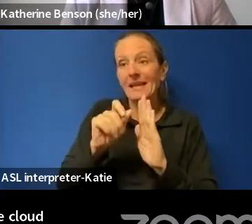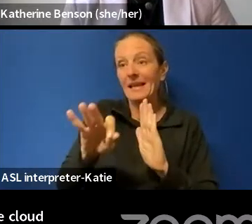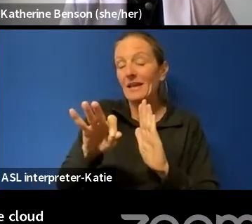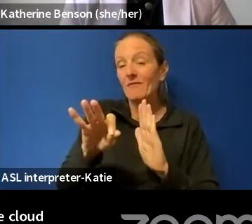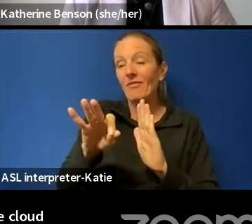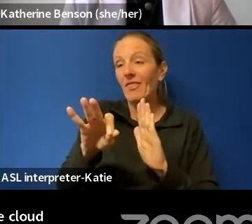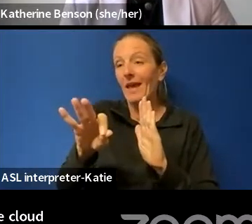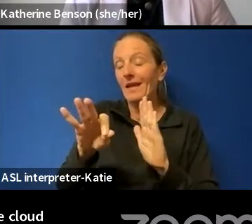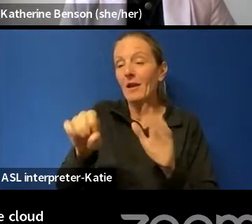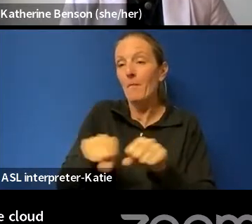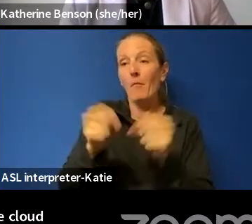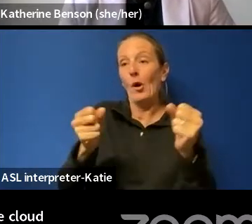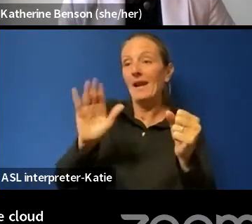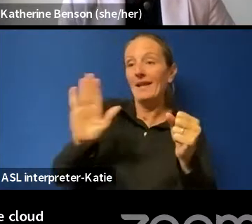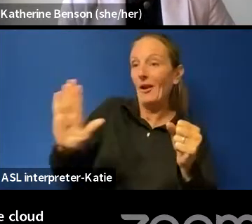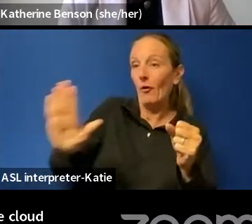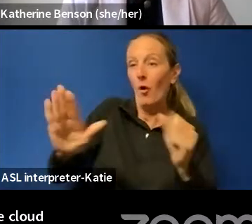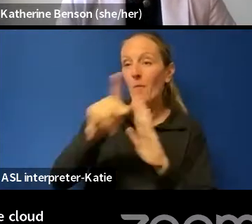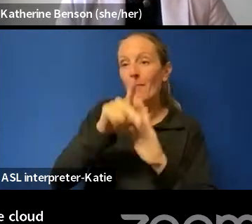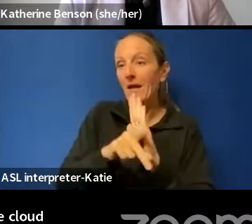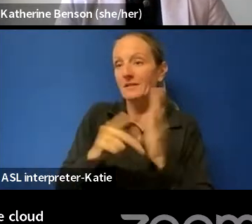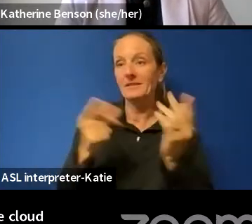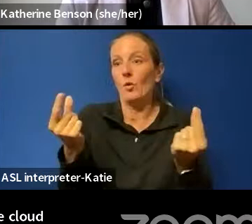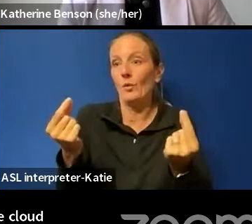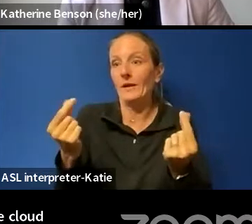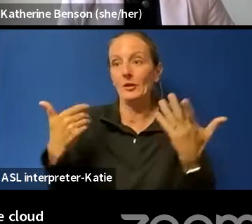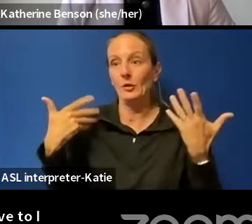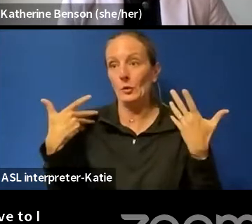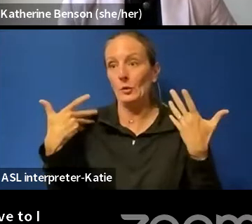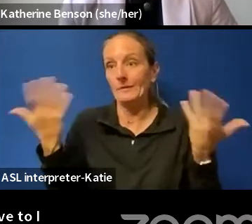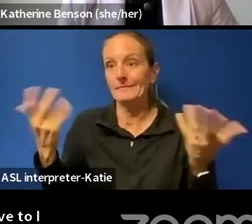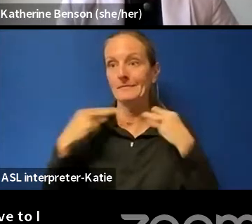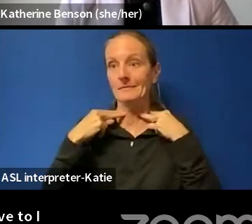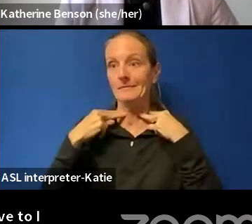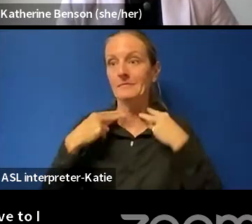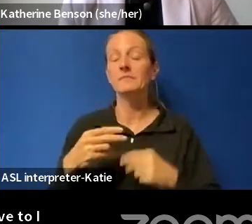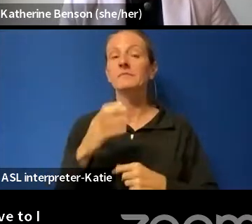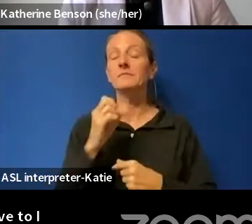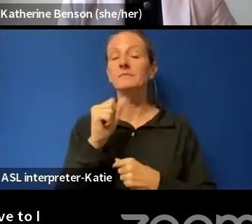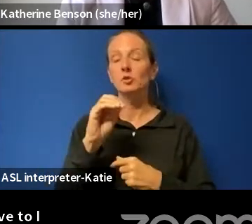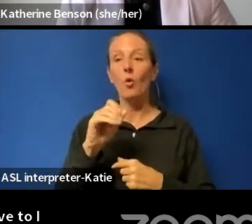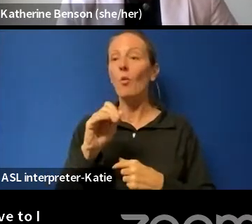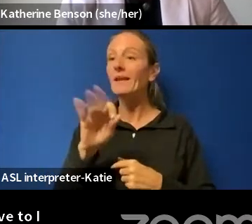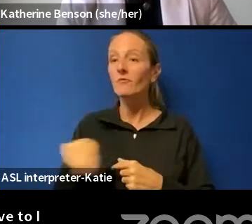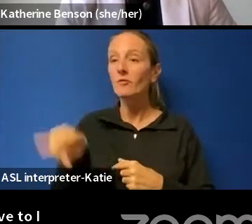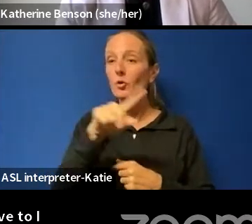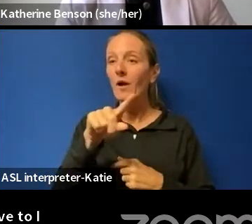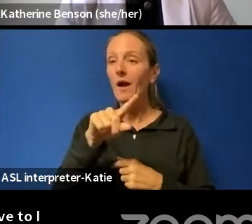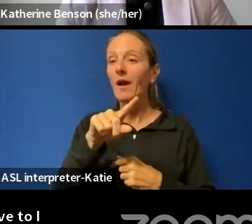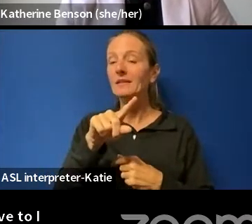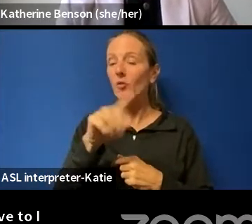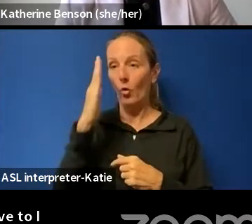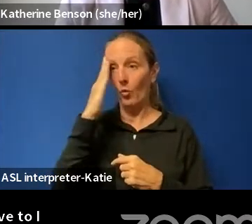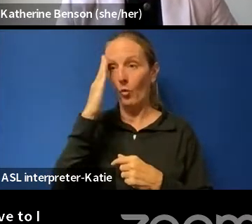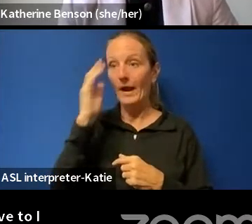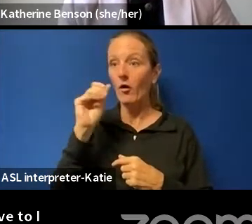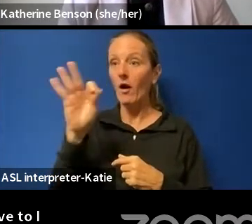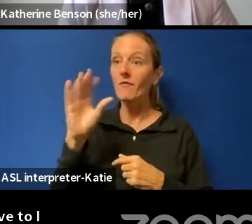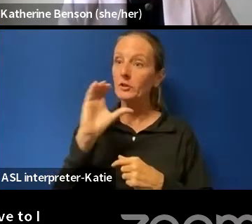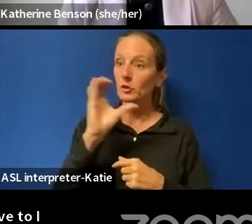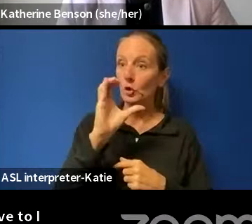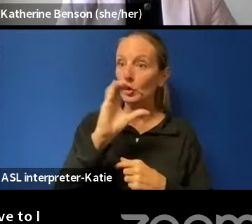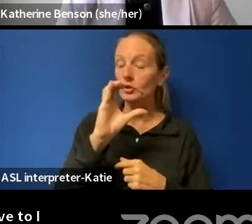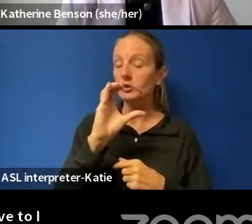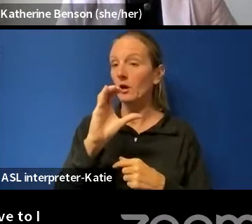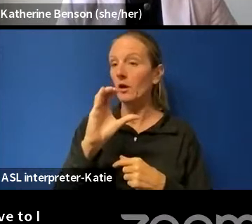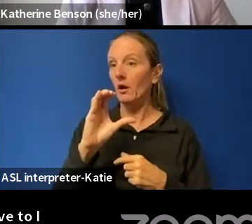there, there's not much anyone could do. Um, if anybody is aware of a search like this, um, that it's happened to